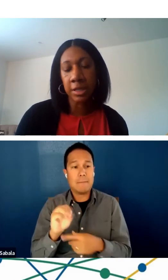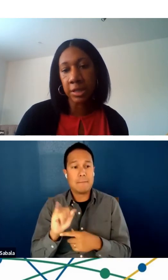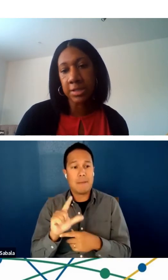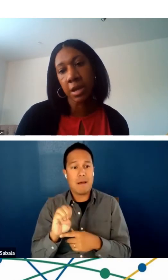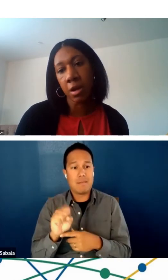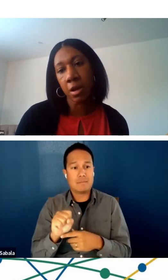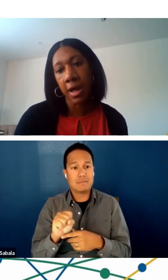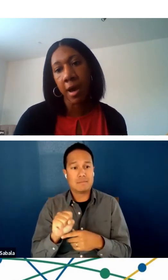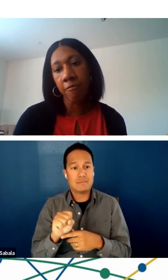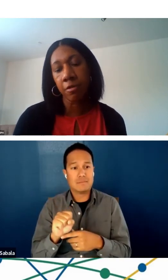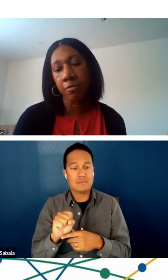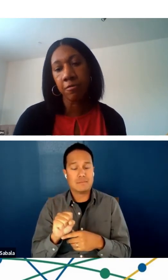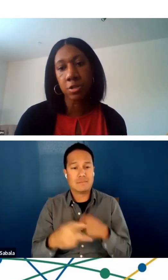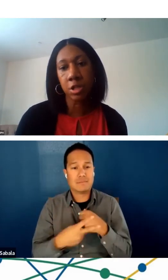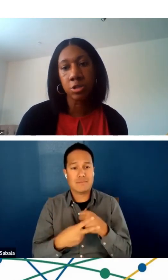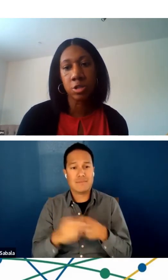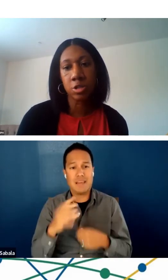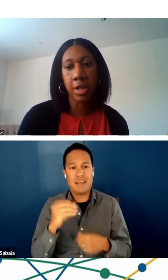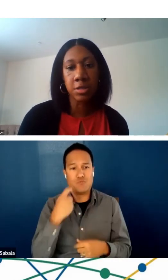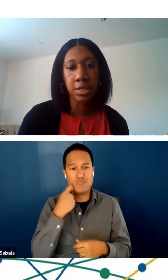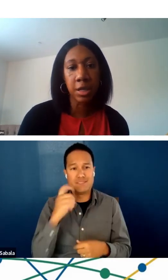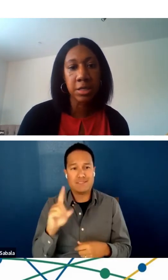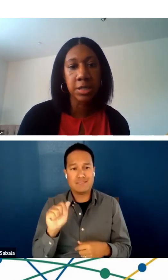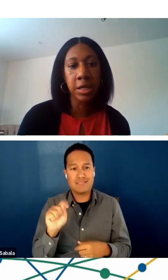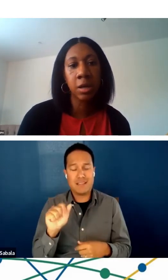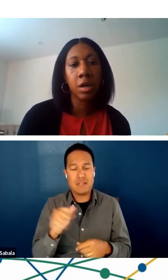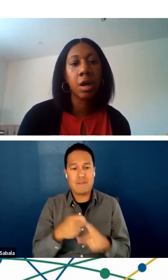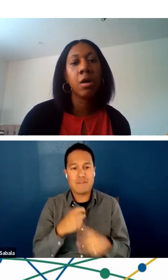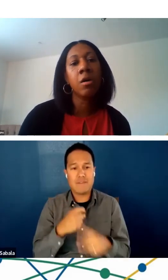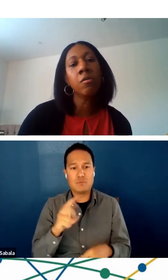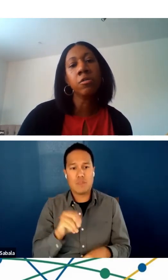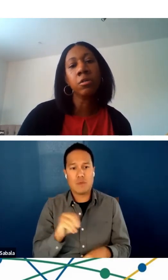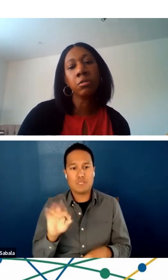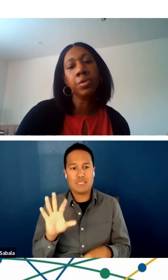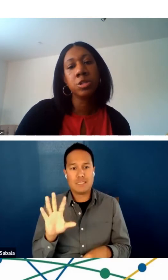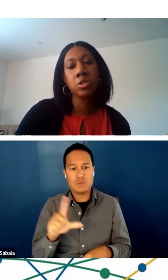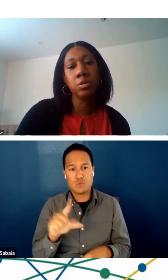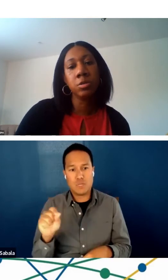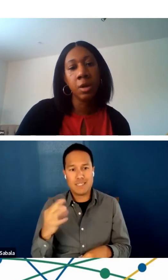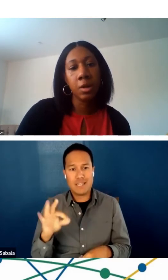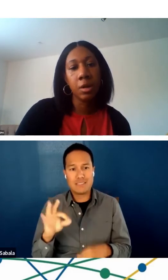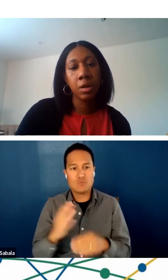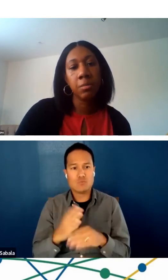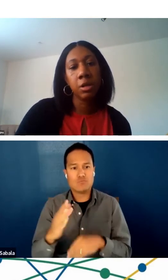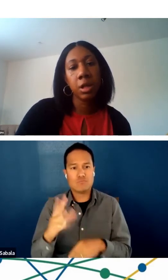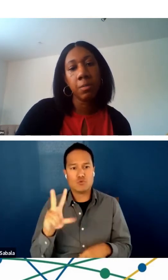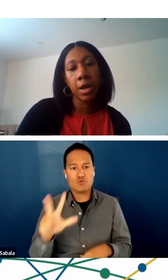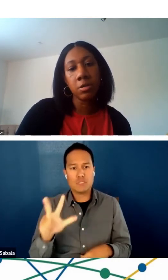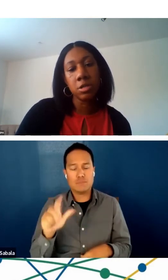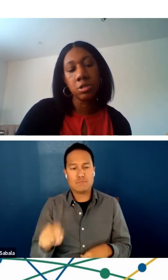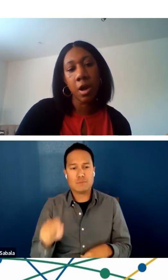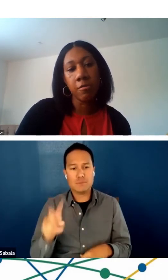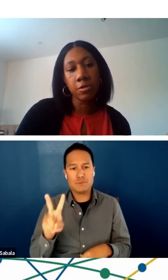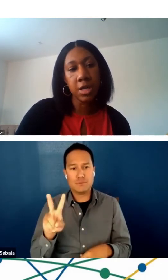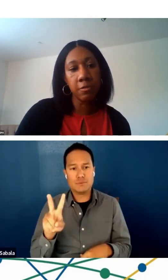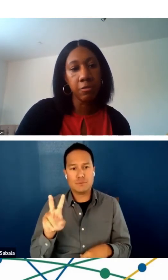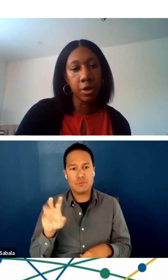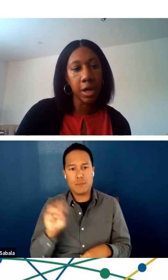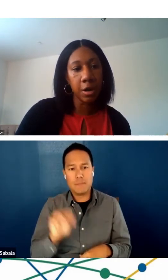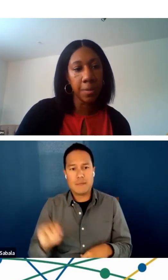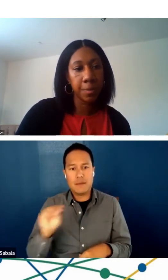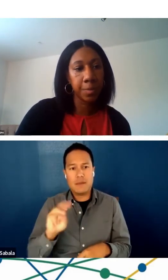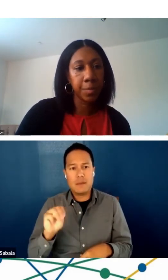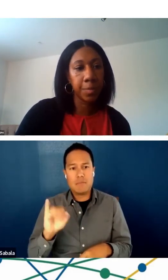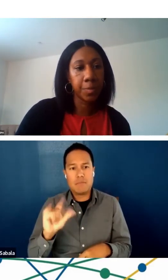most recent data we have from fiscal year 2019, over 3.2 million miles in travel